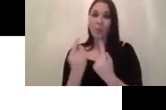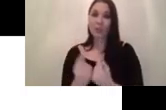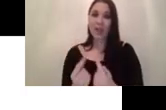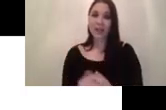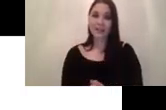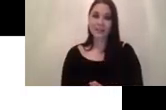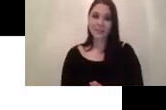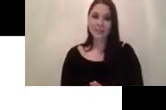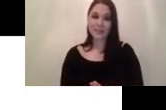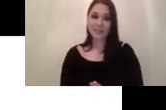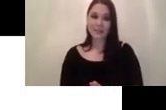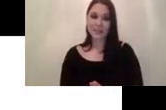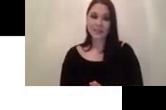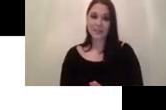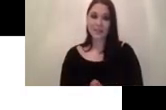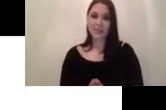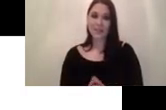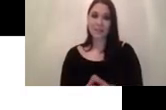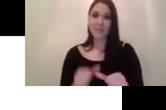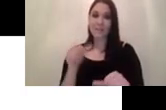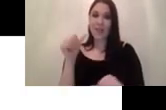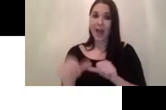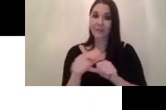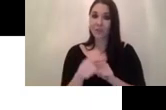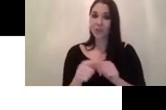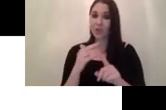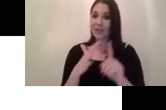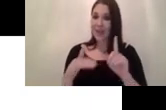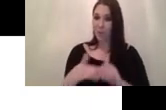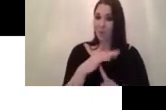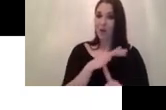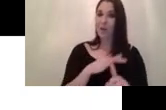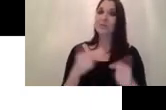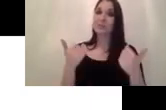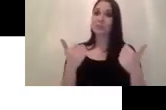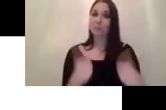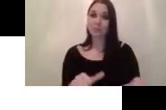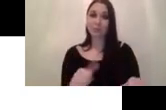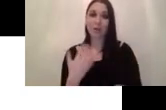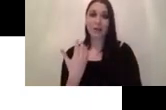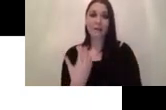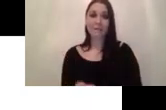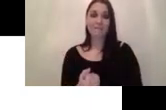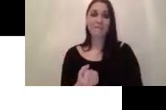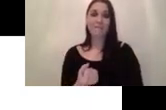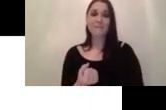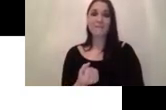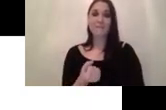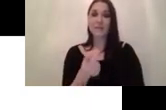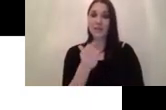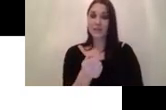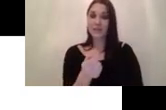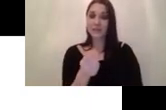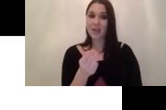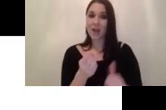so uh after the regional proposal network the rpn and you got sparse proposals this is uh